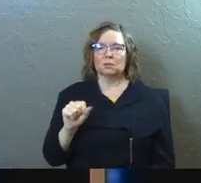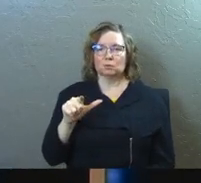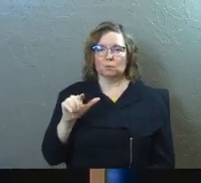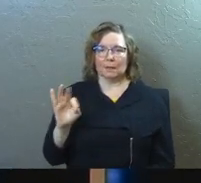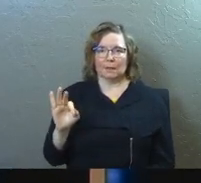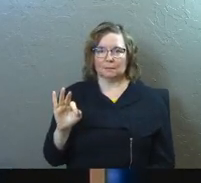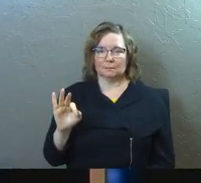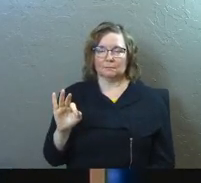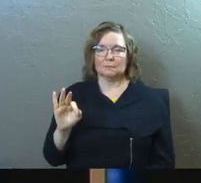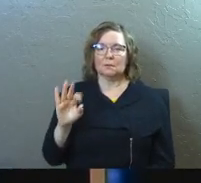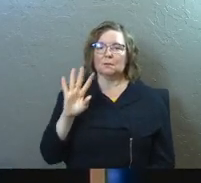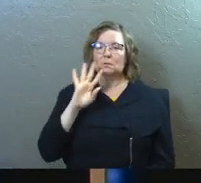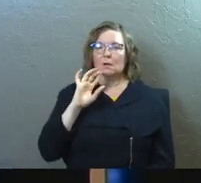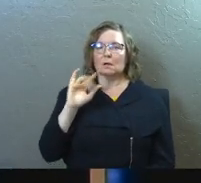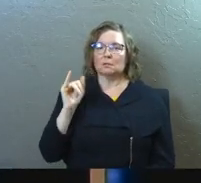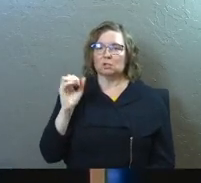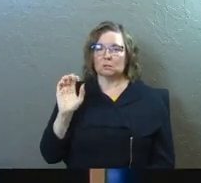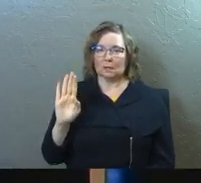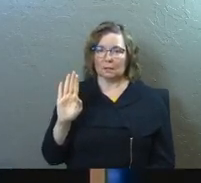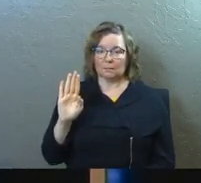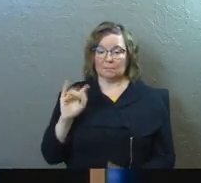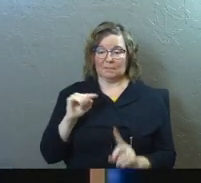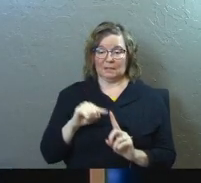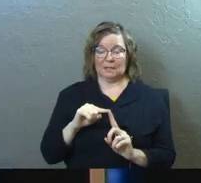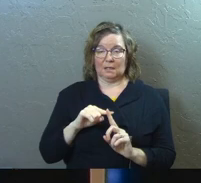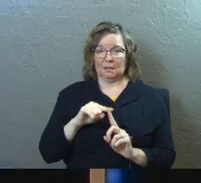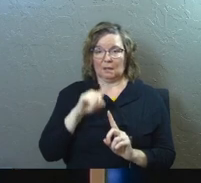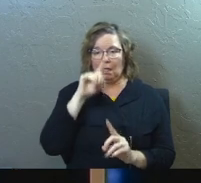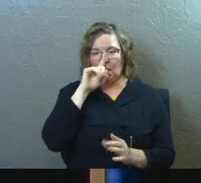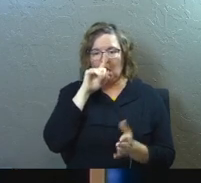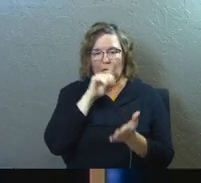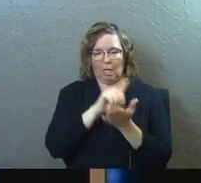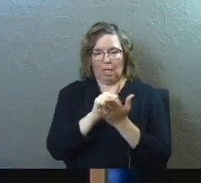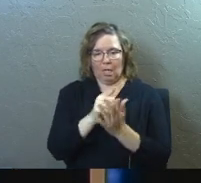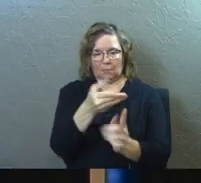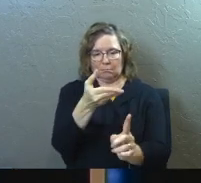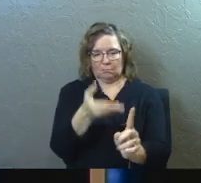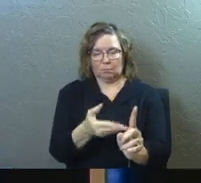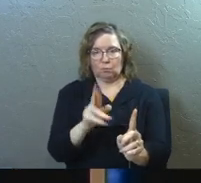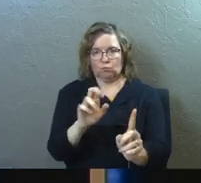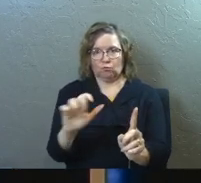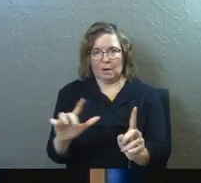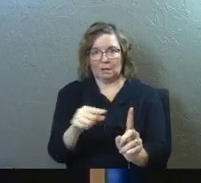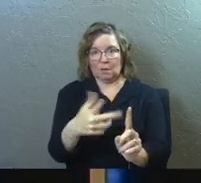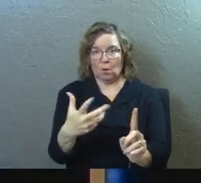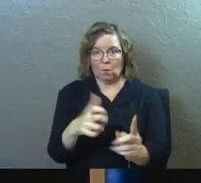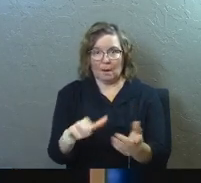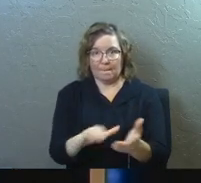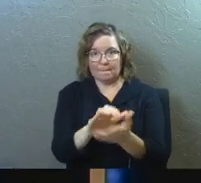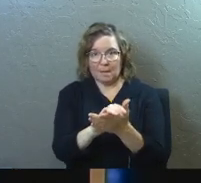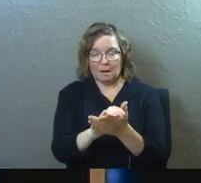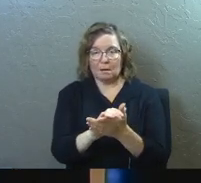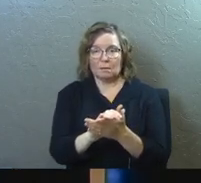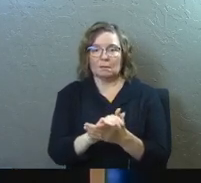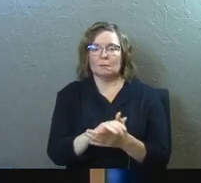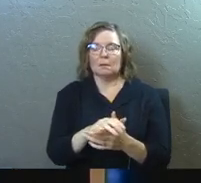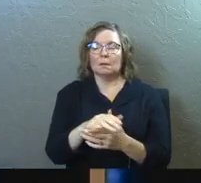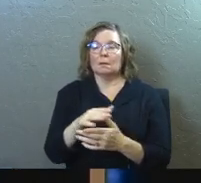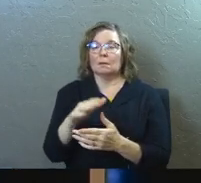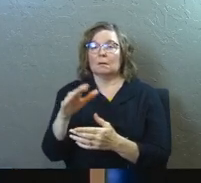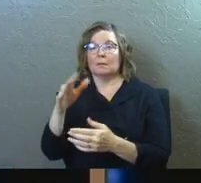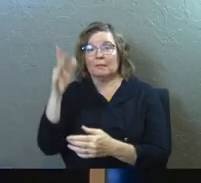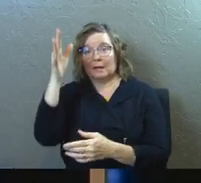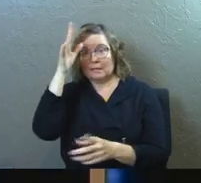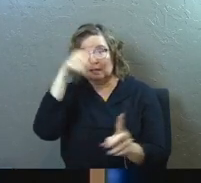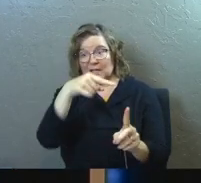speaks about Jacob and the fact that he was so in love with this woman, Rachel, that he wanted to marry, that he worked for seven